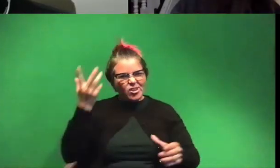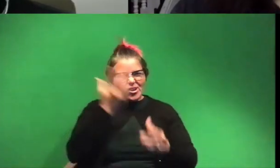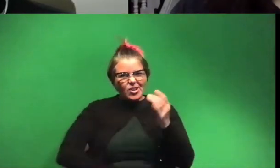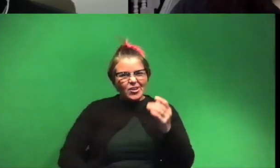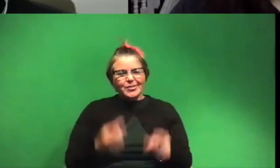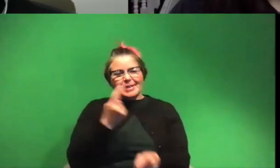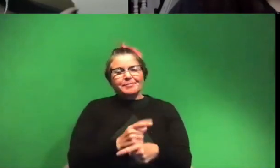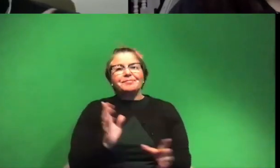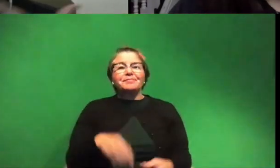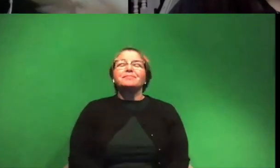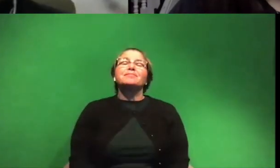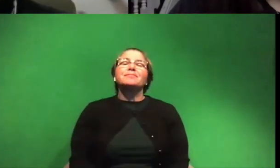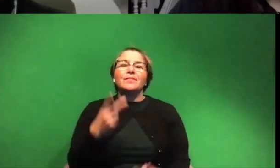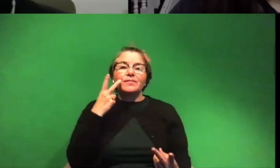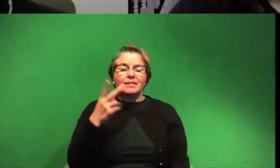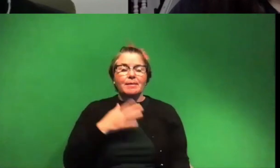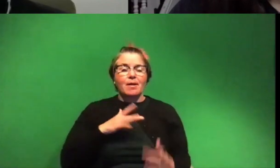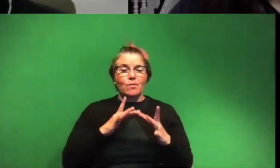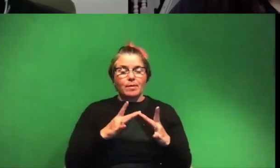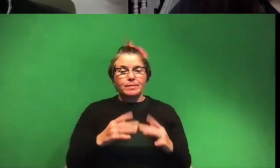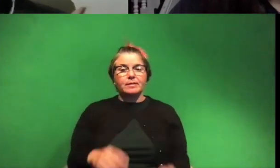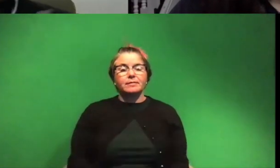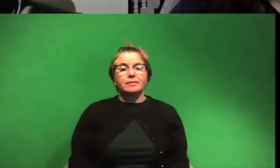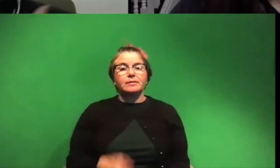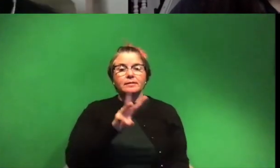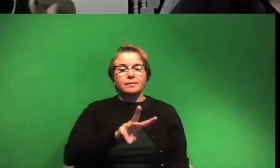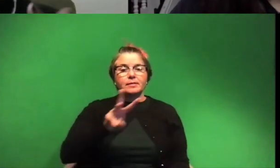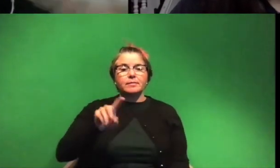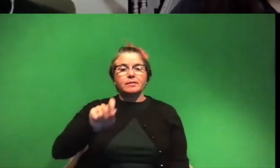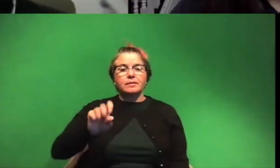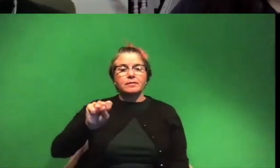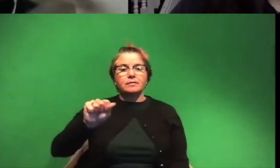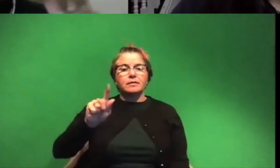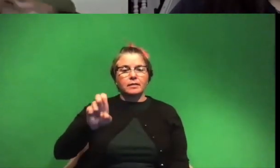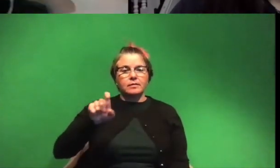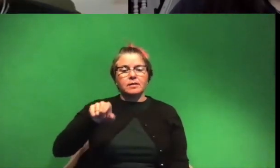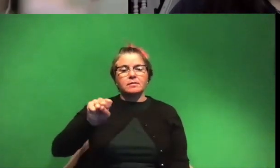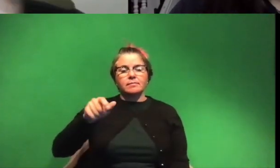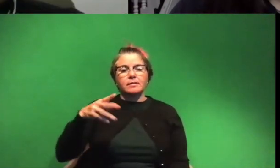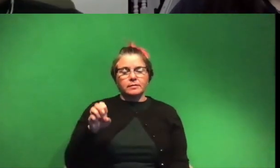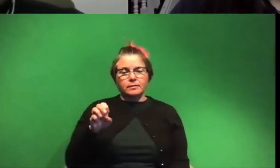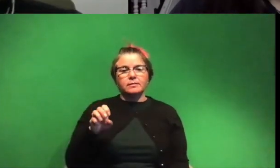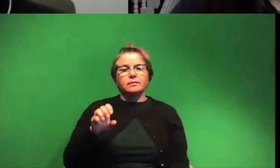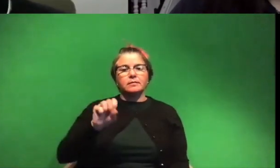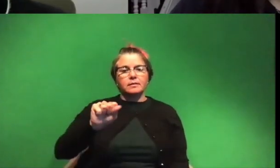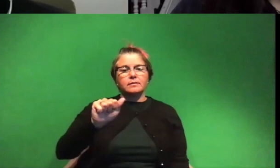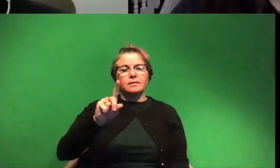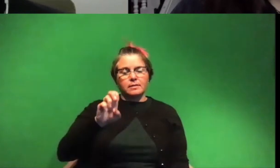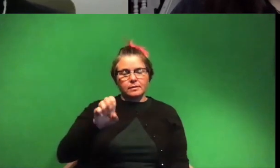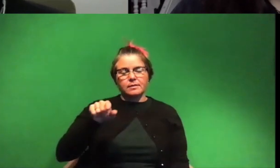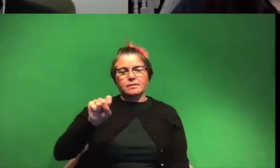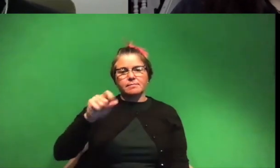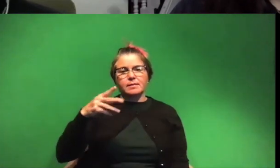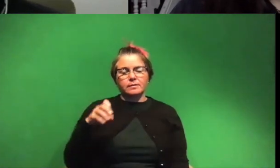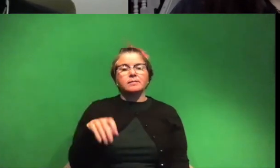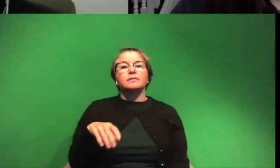you can visit me at my website which is www.sade.space which is s-a-d-e.space you